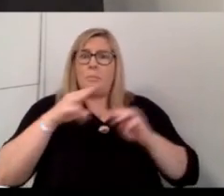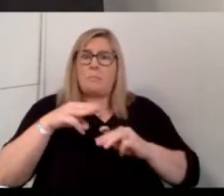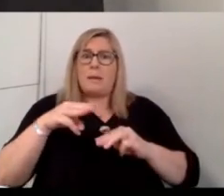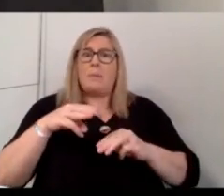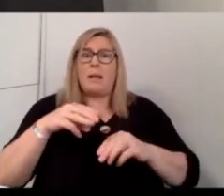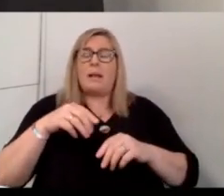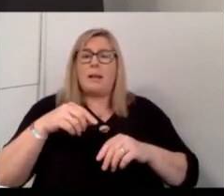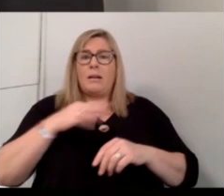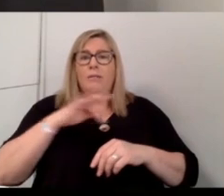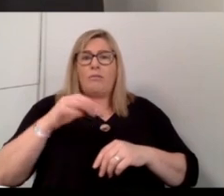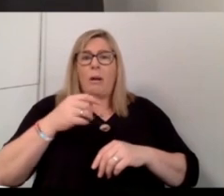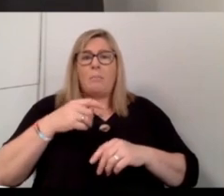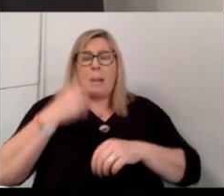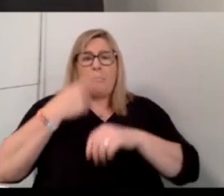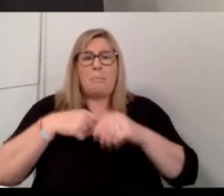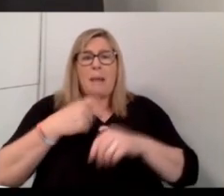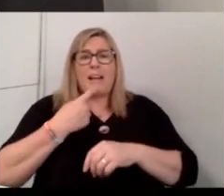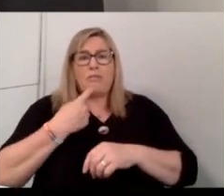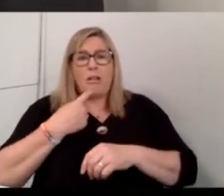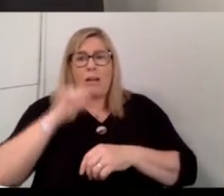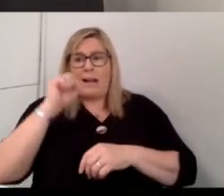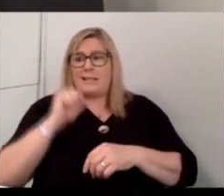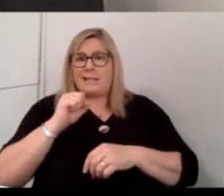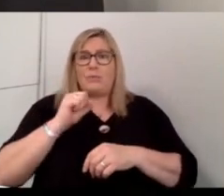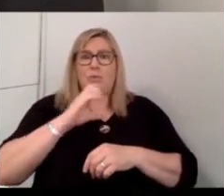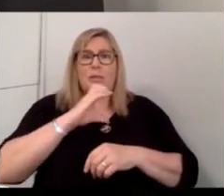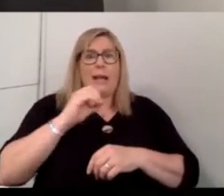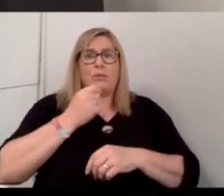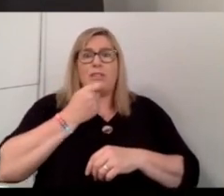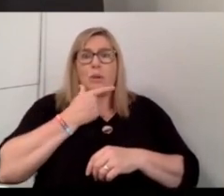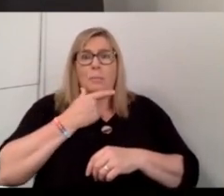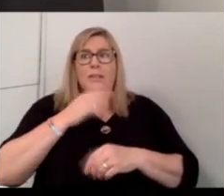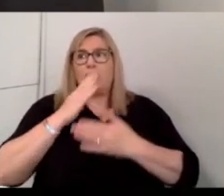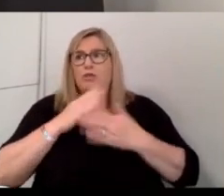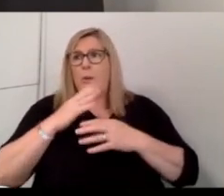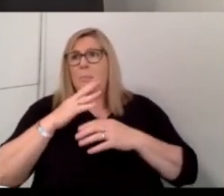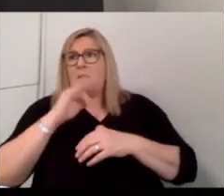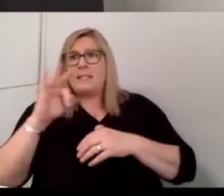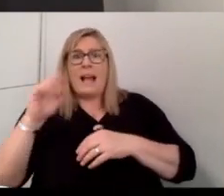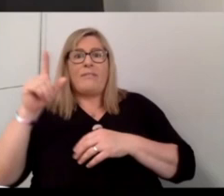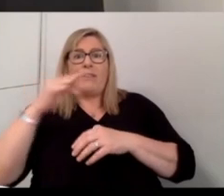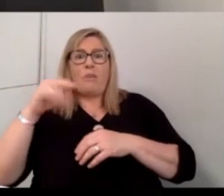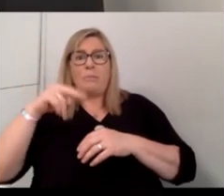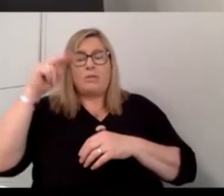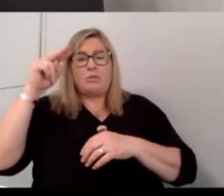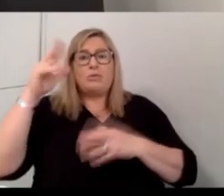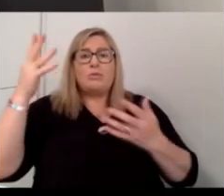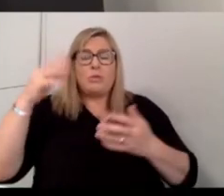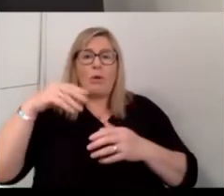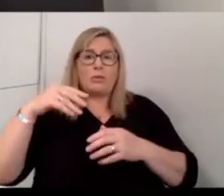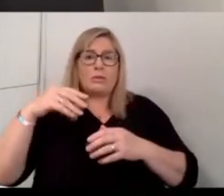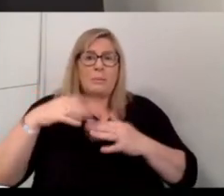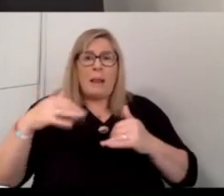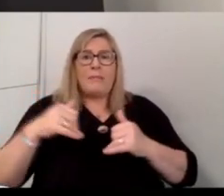not too long was from Black Rock, South County Dublin. We have staff who come from North Belfast. We're right in the middle of the Dublin to Belfast economic